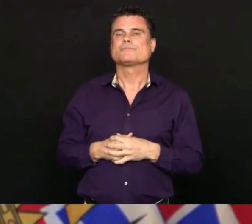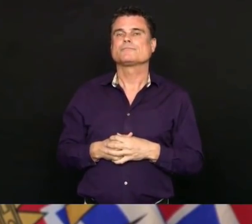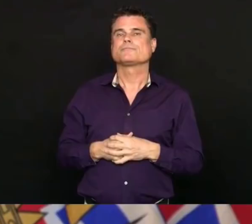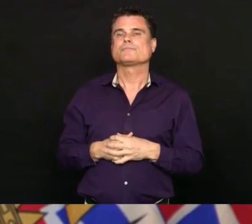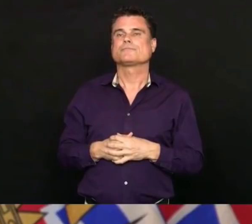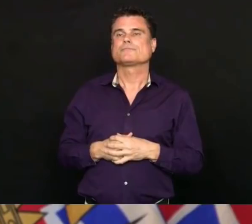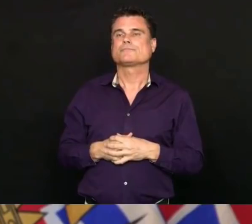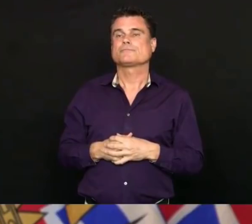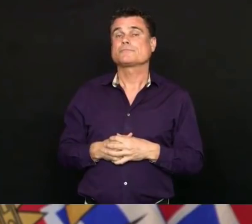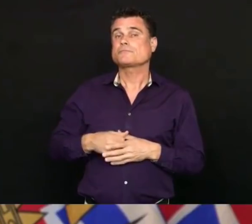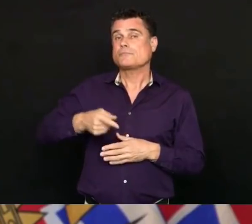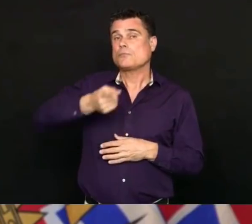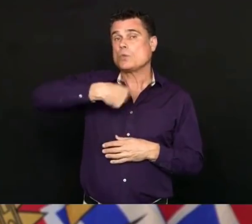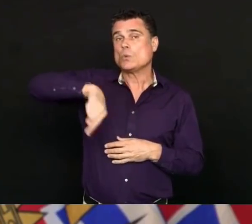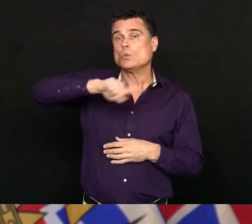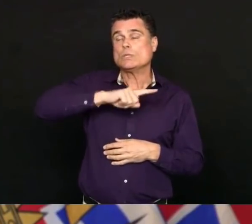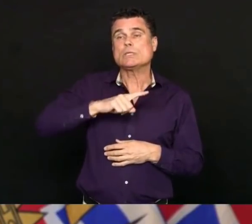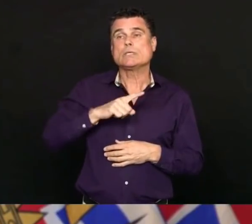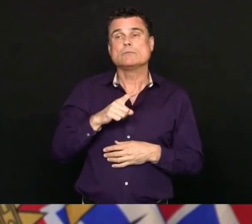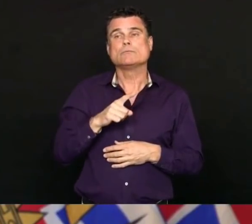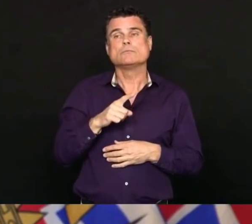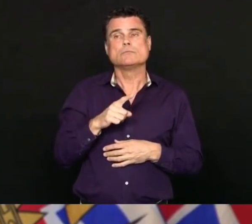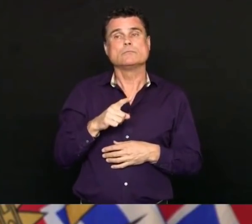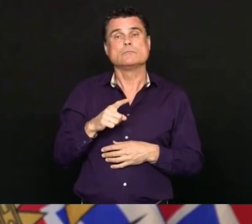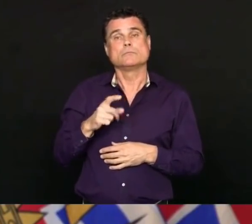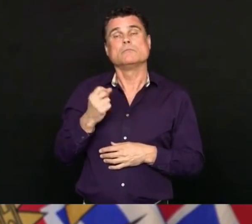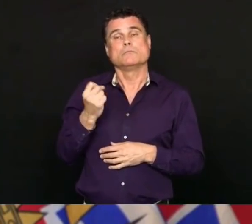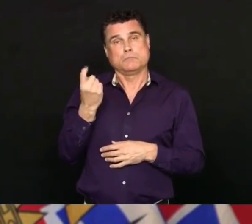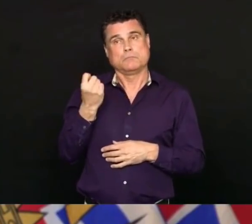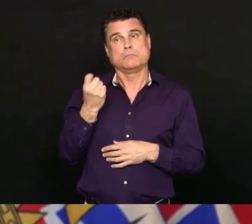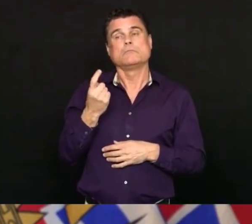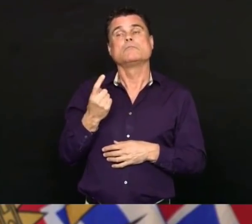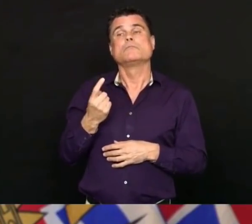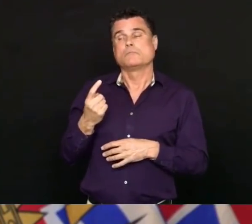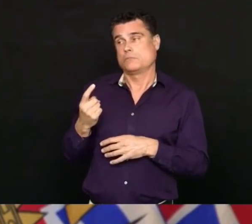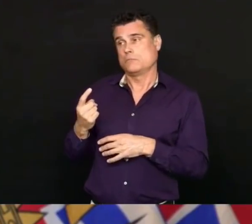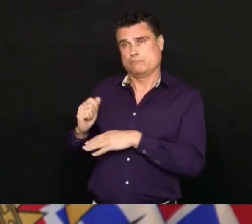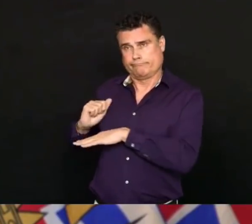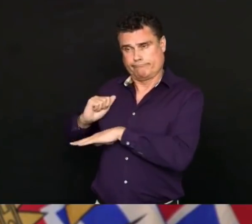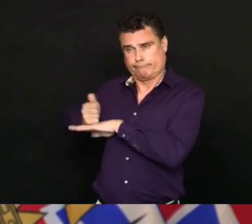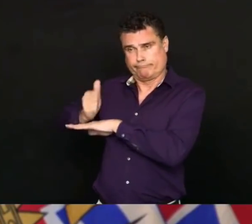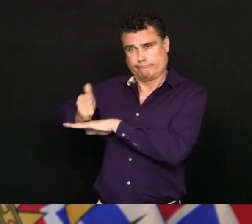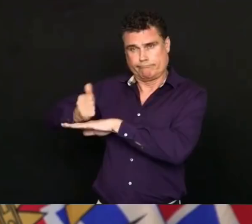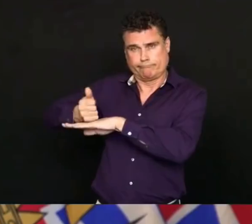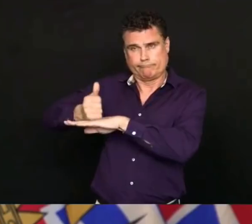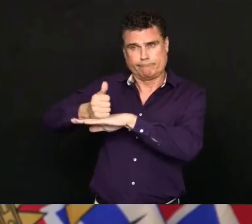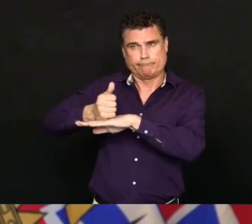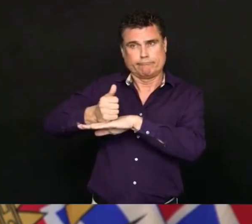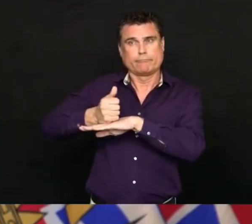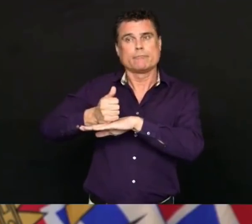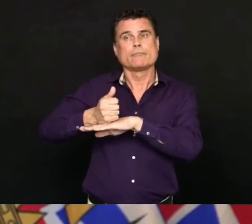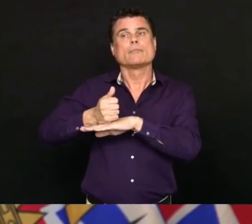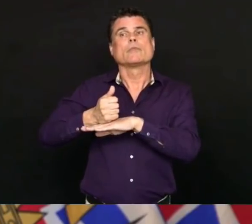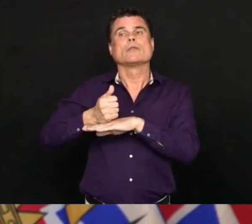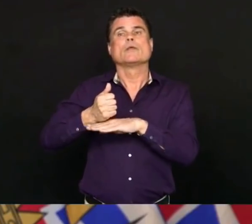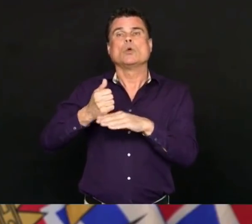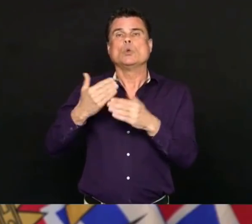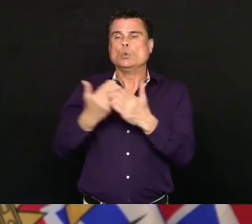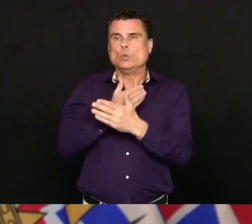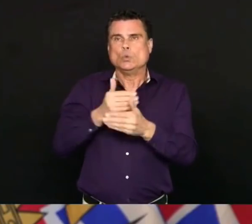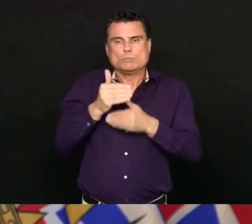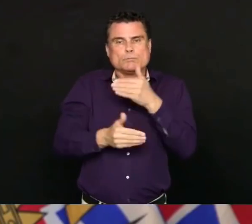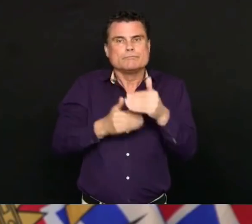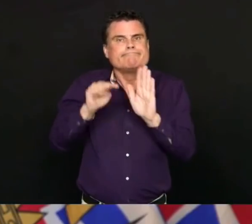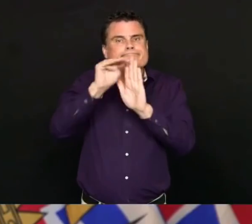and our families as we welcome our fellow British Columbians home from where they might be around the world is our requirement for